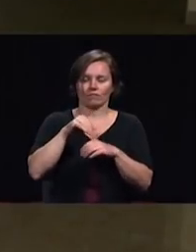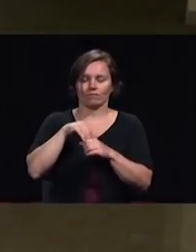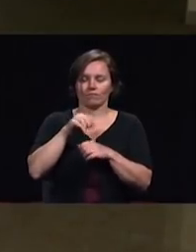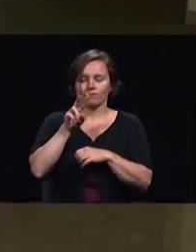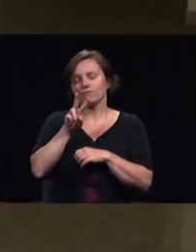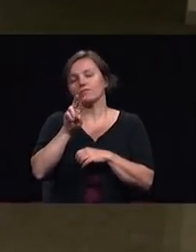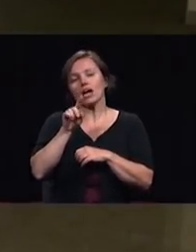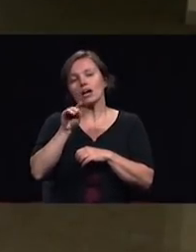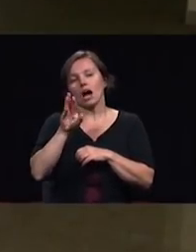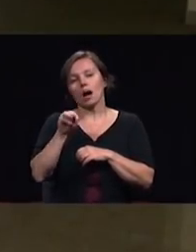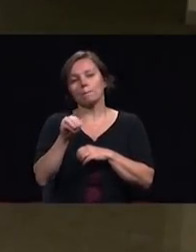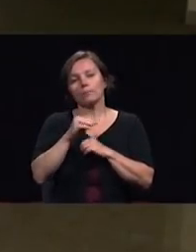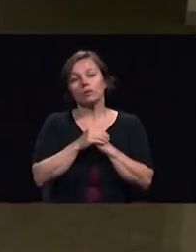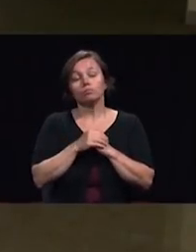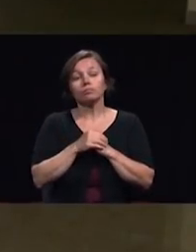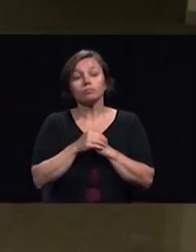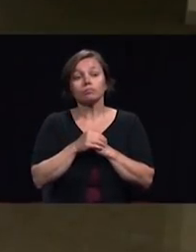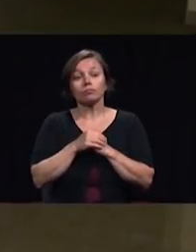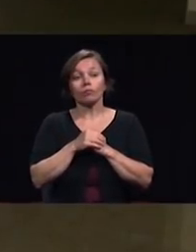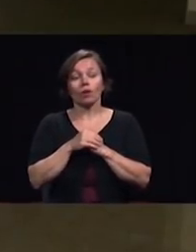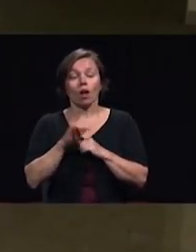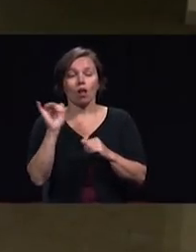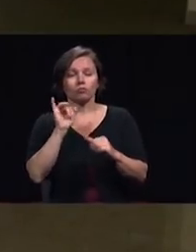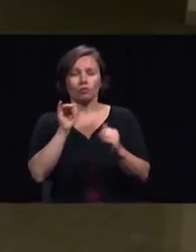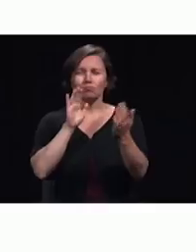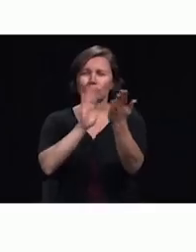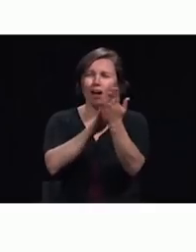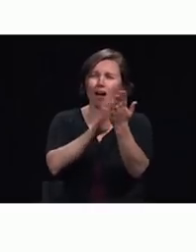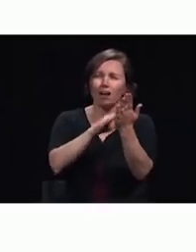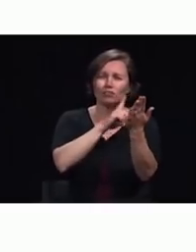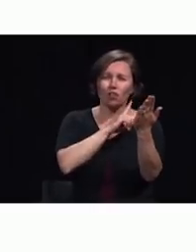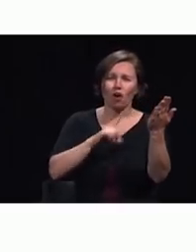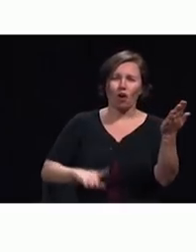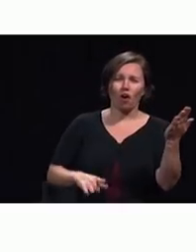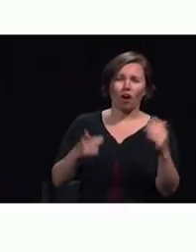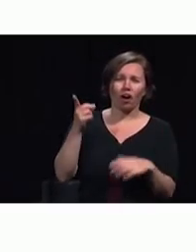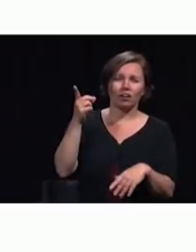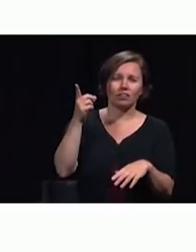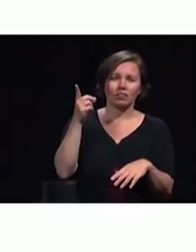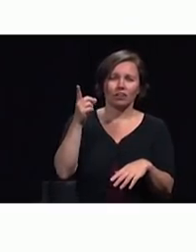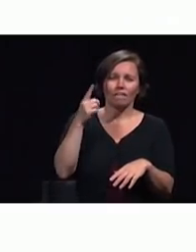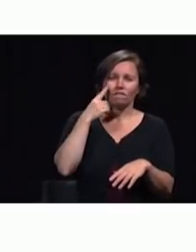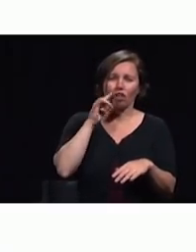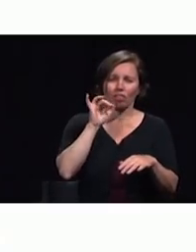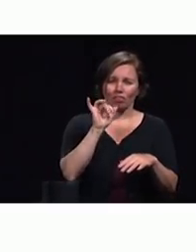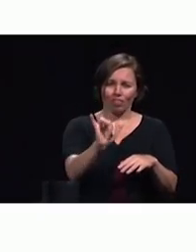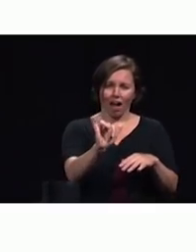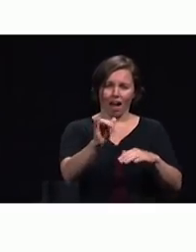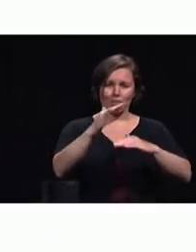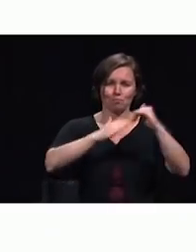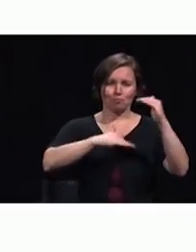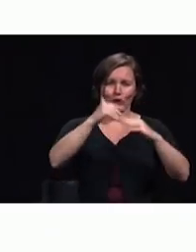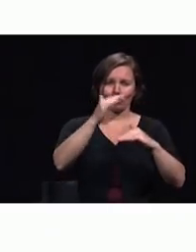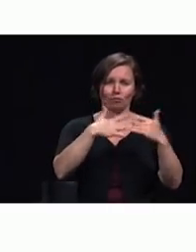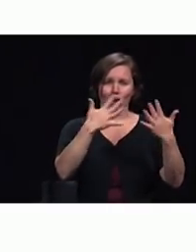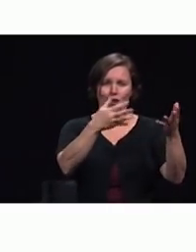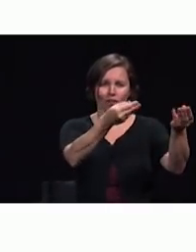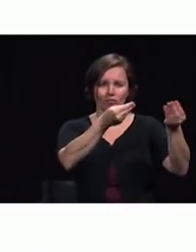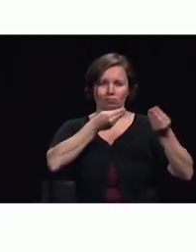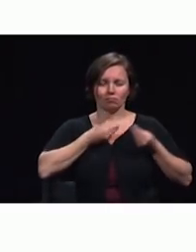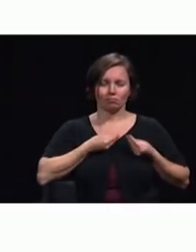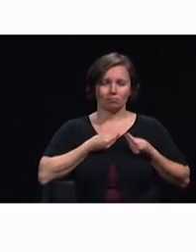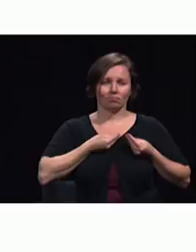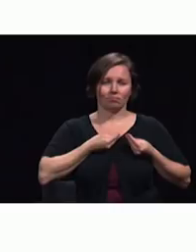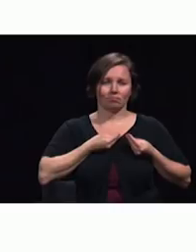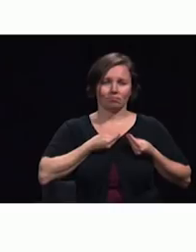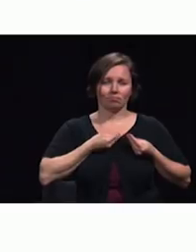and then also we praise the Lord for this building that he has given us we praise him for his